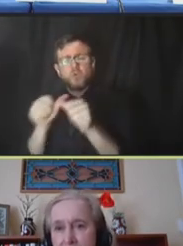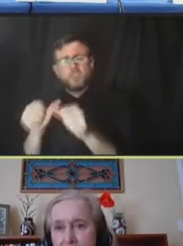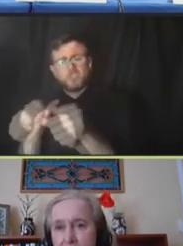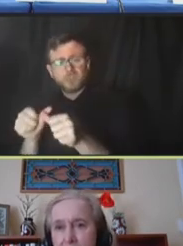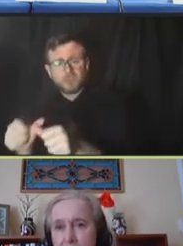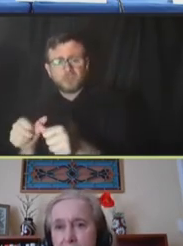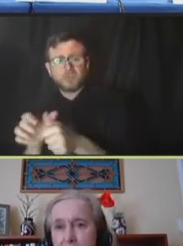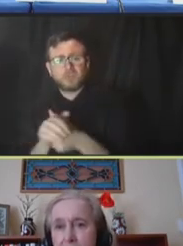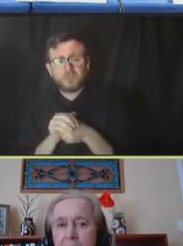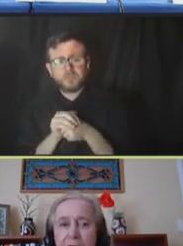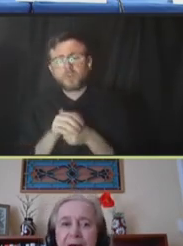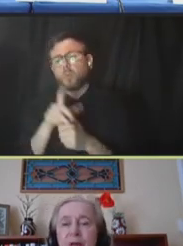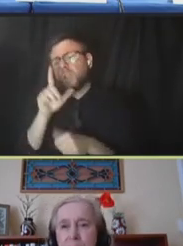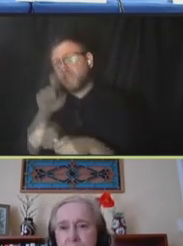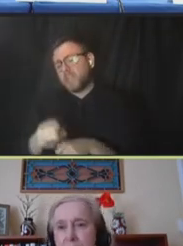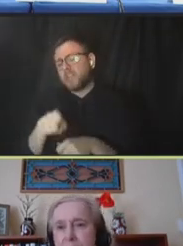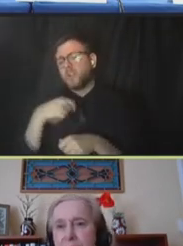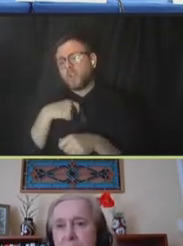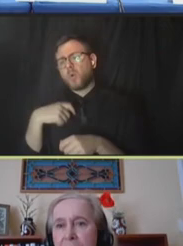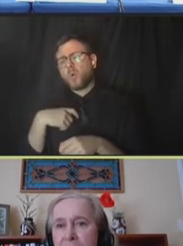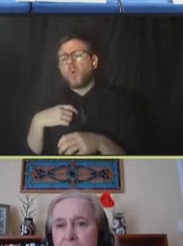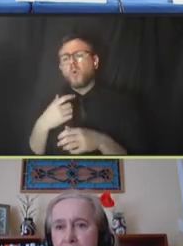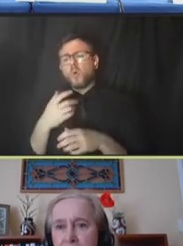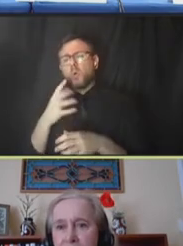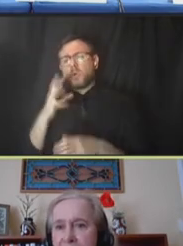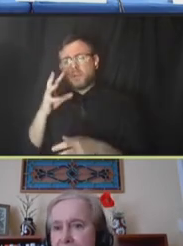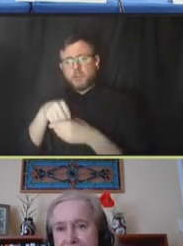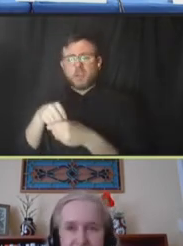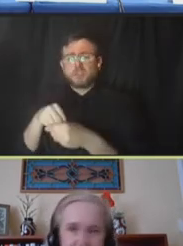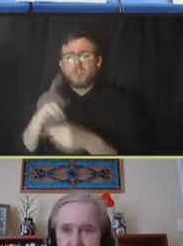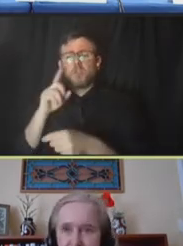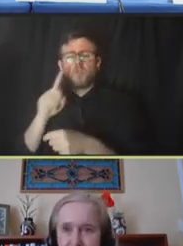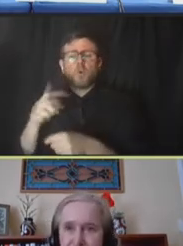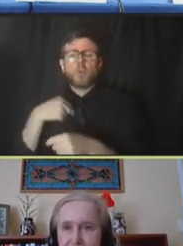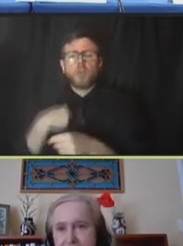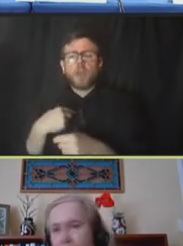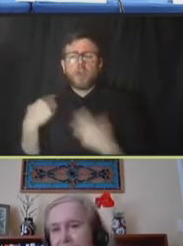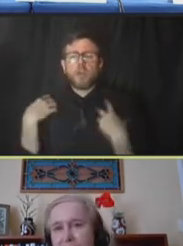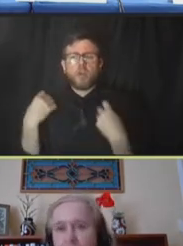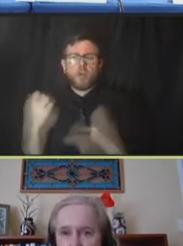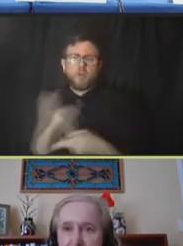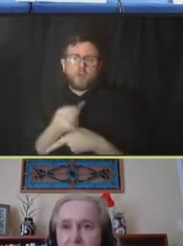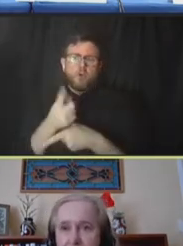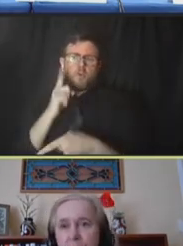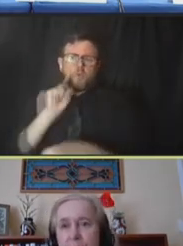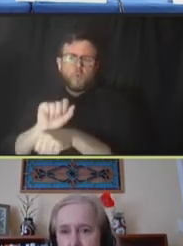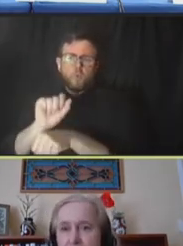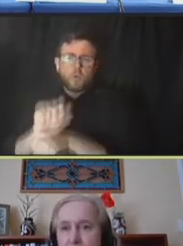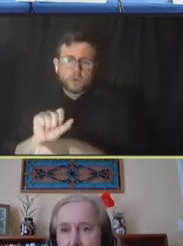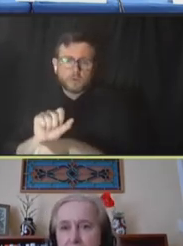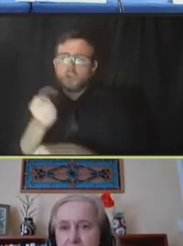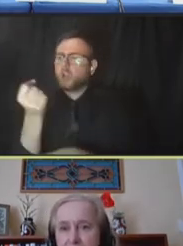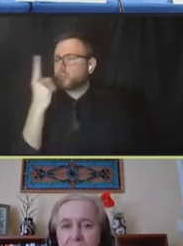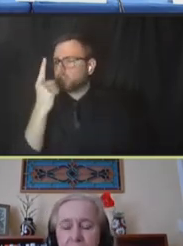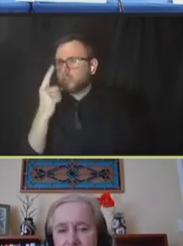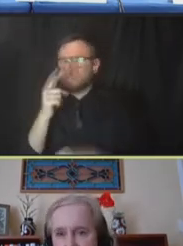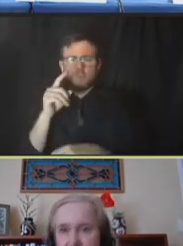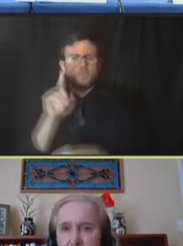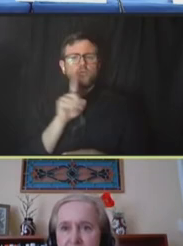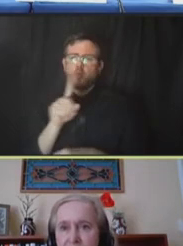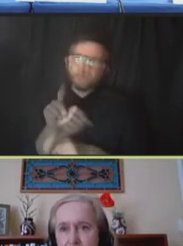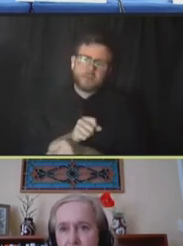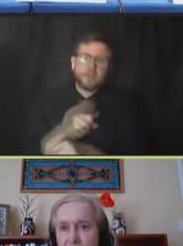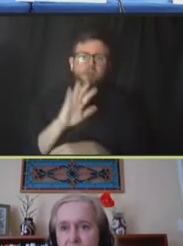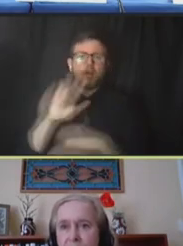care, okay, okay? And the productivity of our workers. That's essential. Now, it's all about people, okay? We